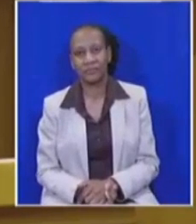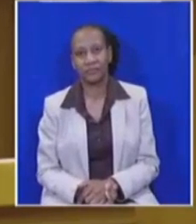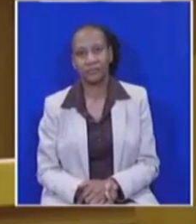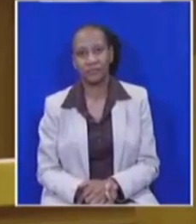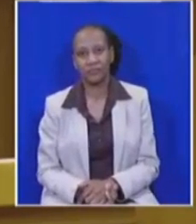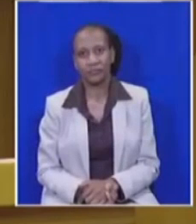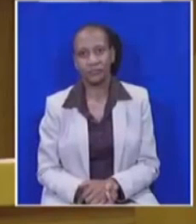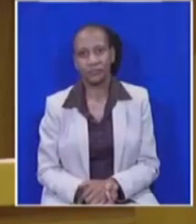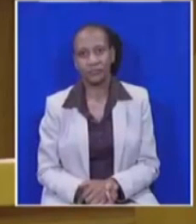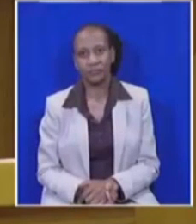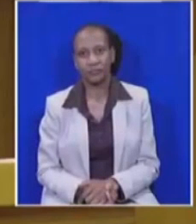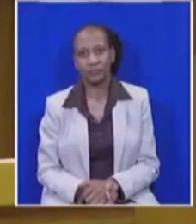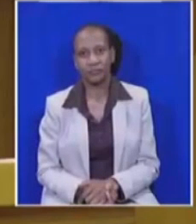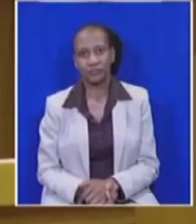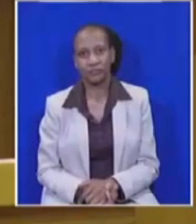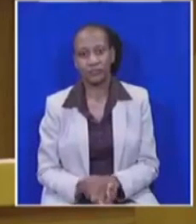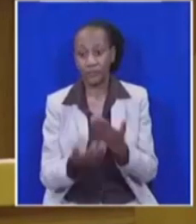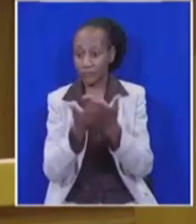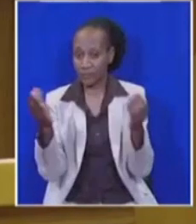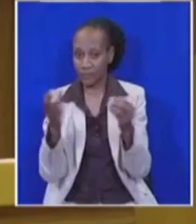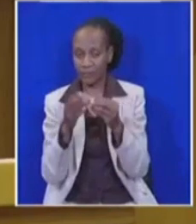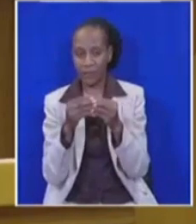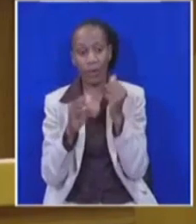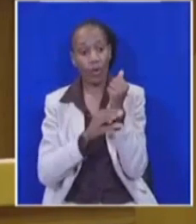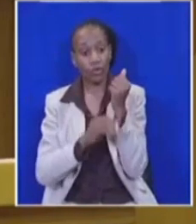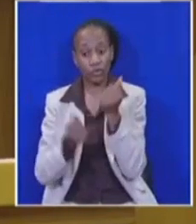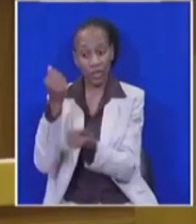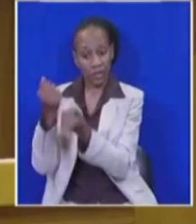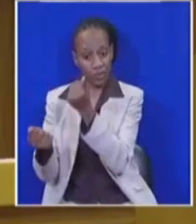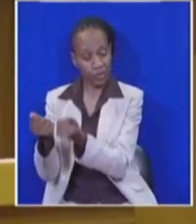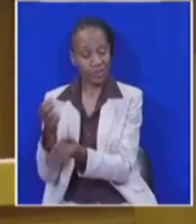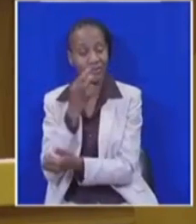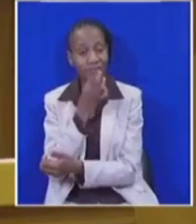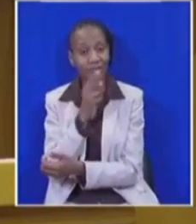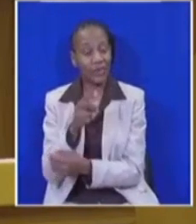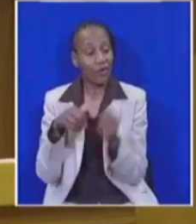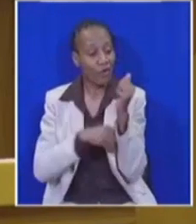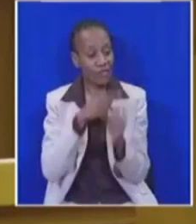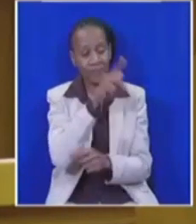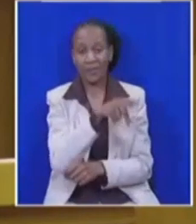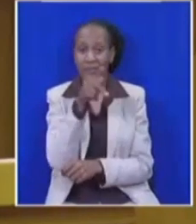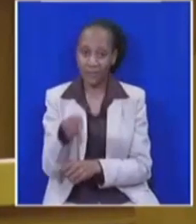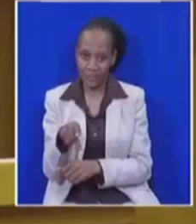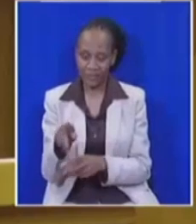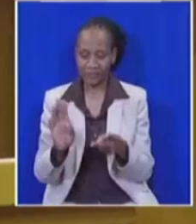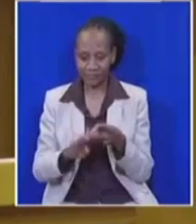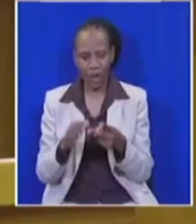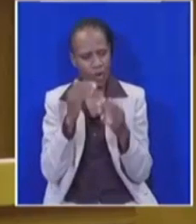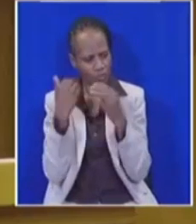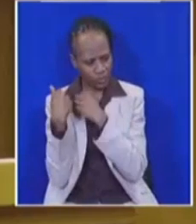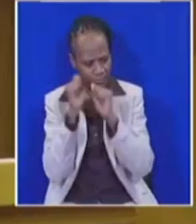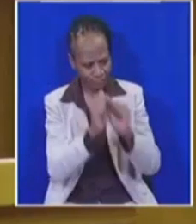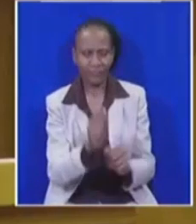I want to remind the Honourable Members of this House what the Constitutional Court has said about the Office of the Public Protector and what its function really is.